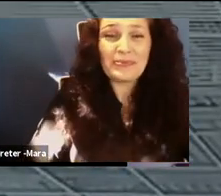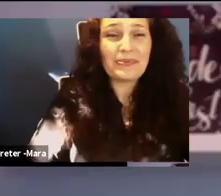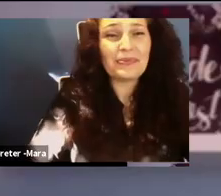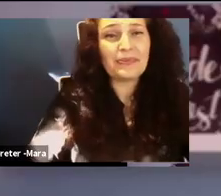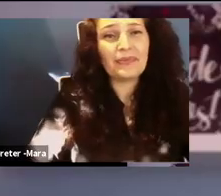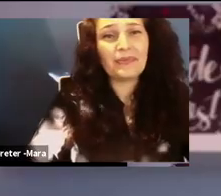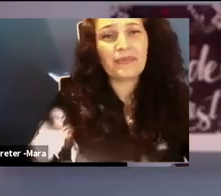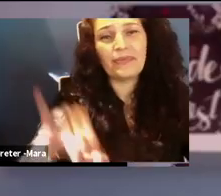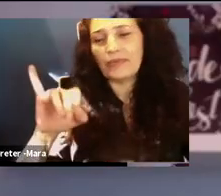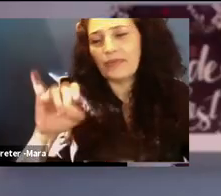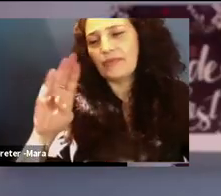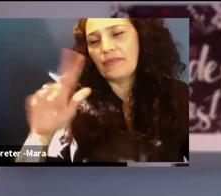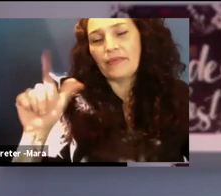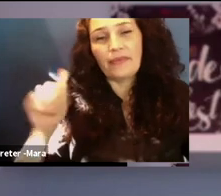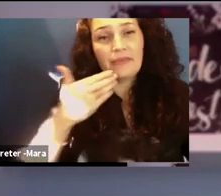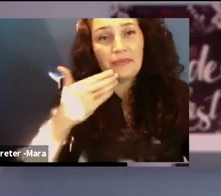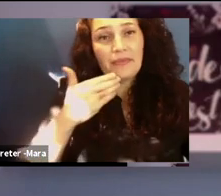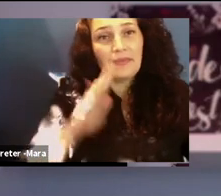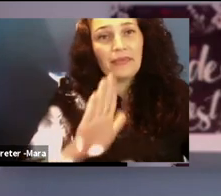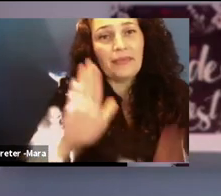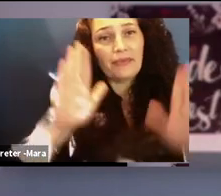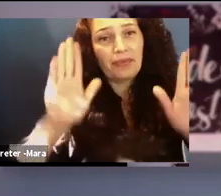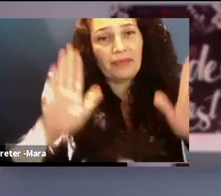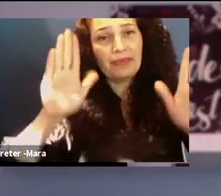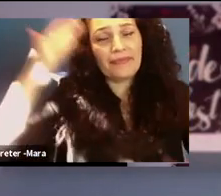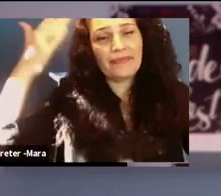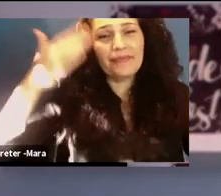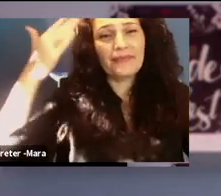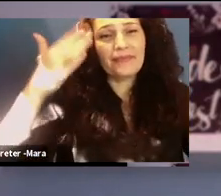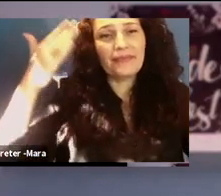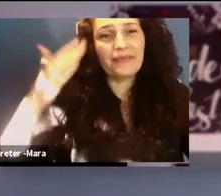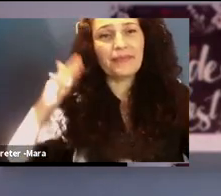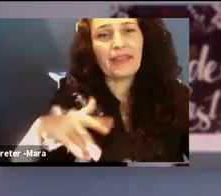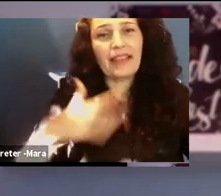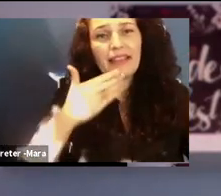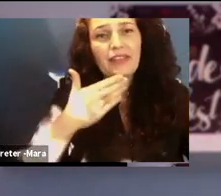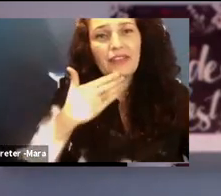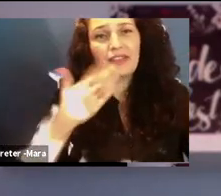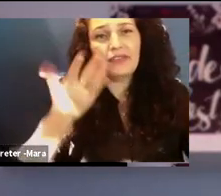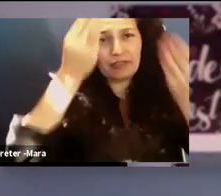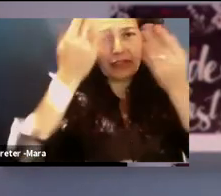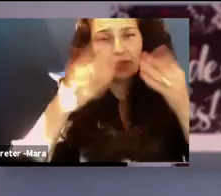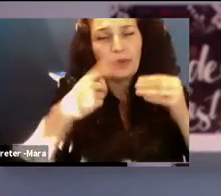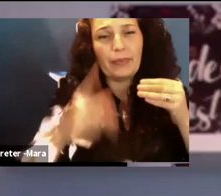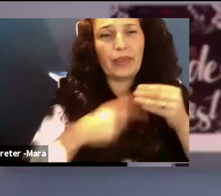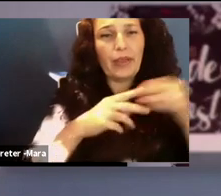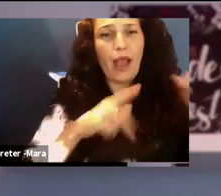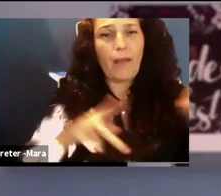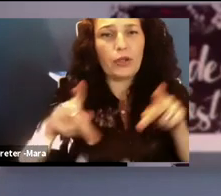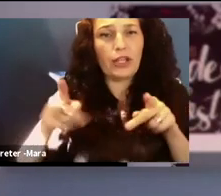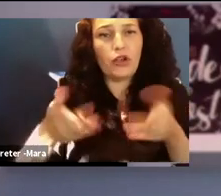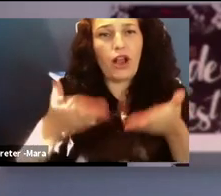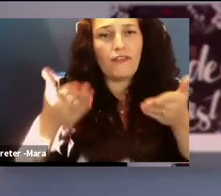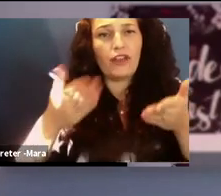Wow, what an amazing presentation, and it's so great to hear about this opportunity that you're offering to so many girls. My question for you